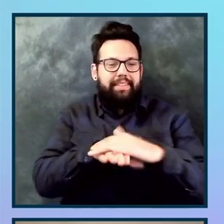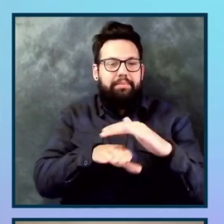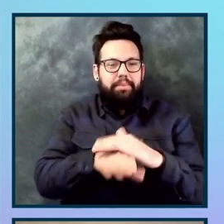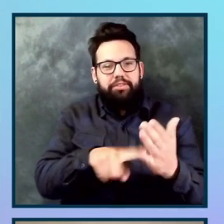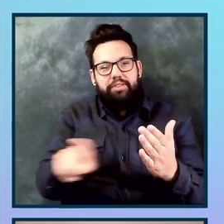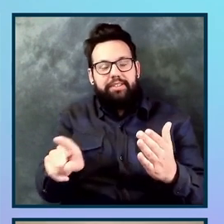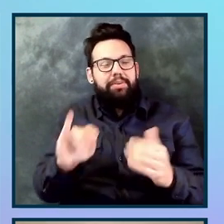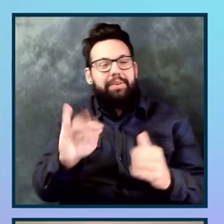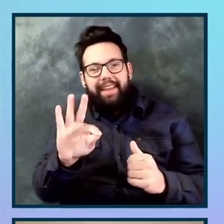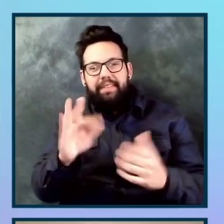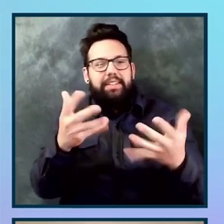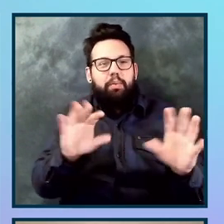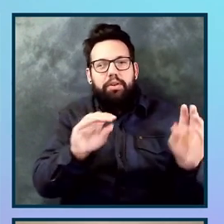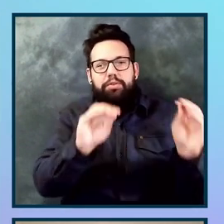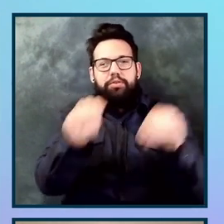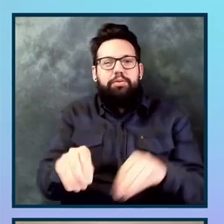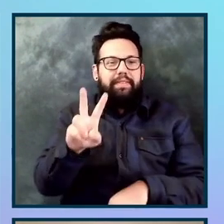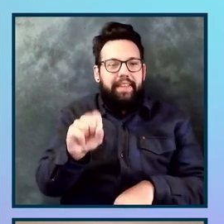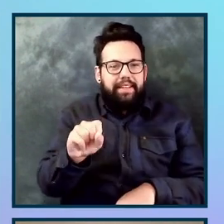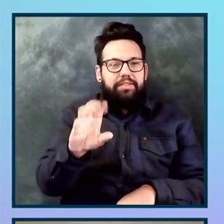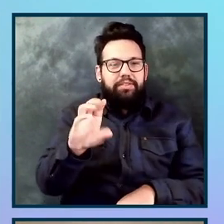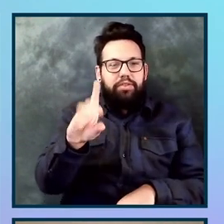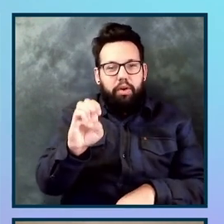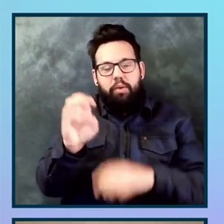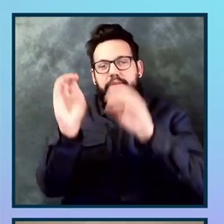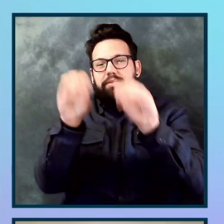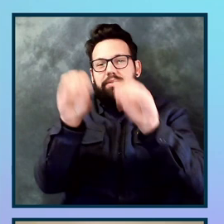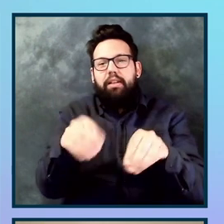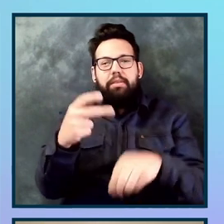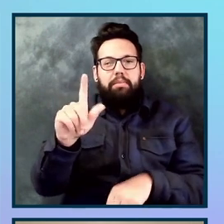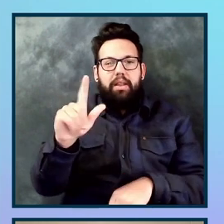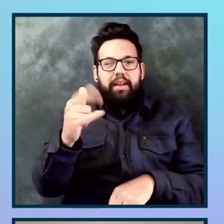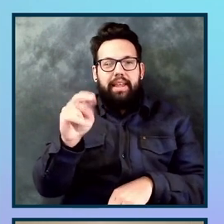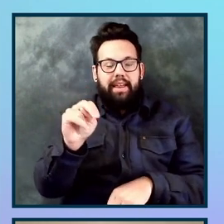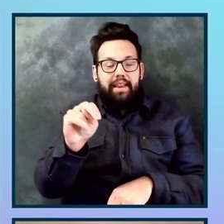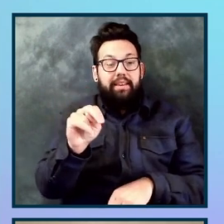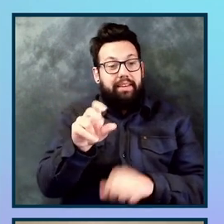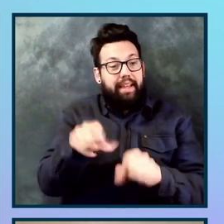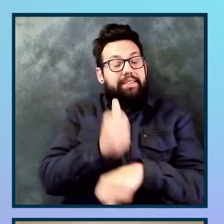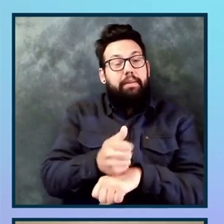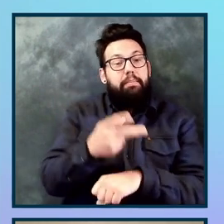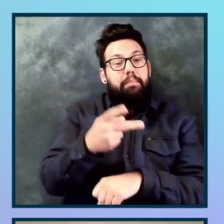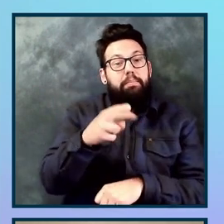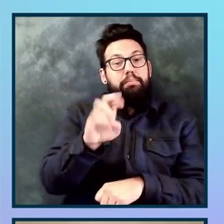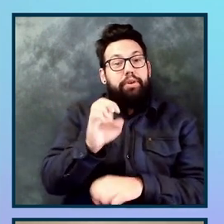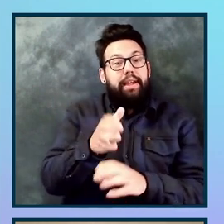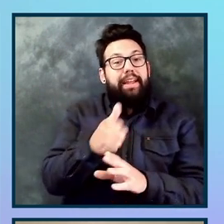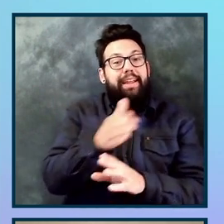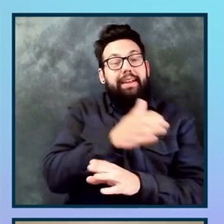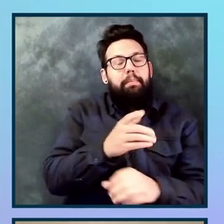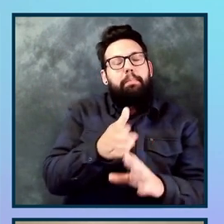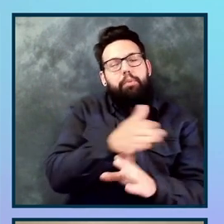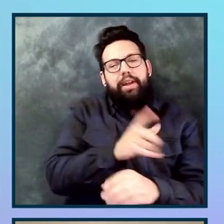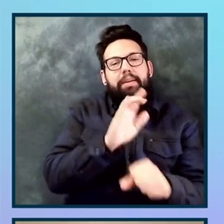install that beautiful plugin, you can actually set up the linter to be a pre-commit hook. Um, this is a basic shell script. It's doing a ton of